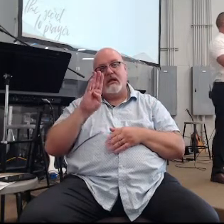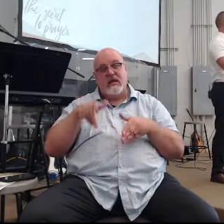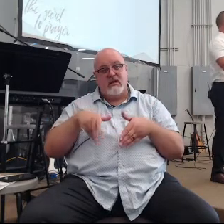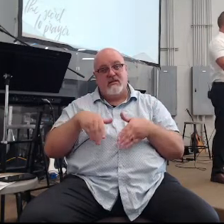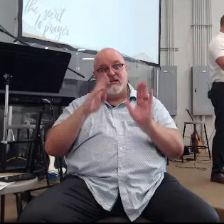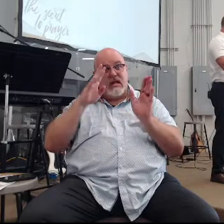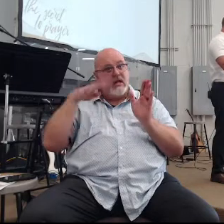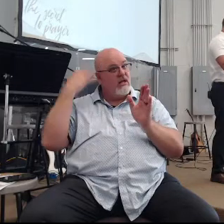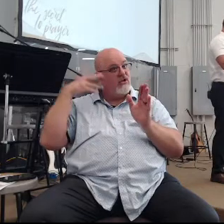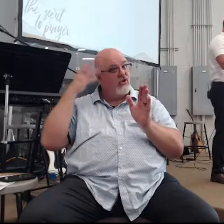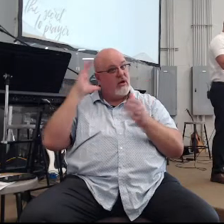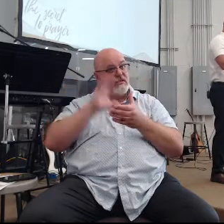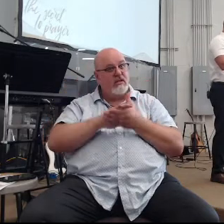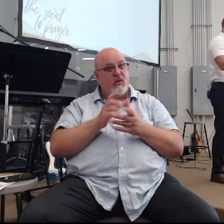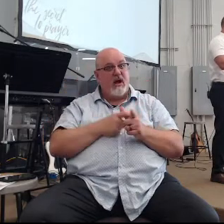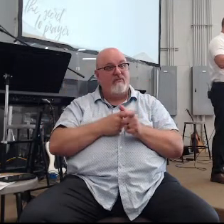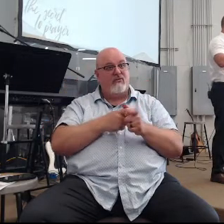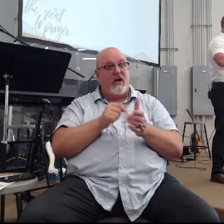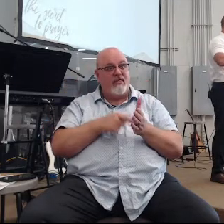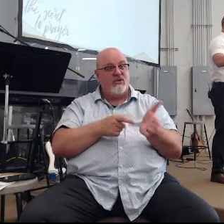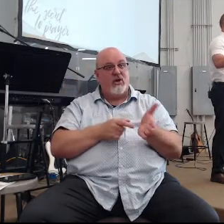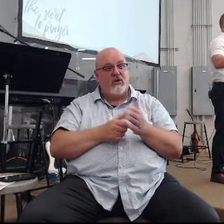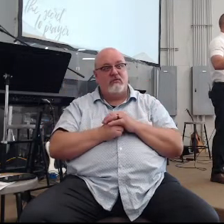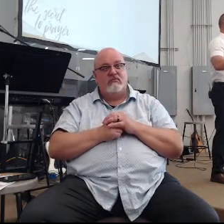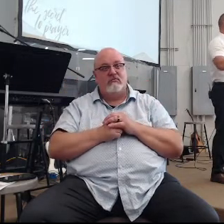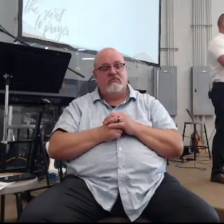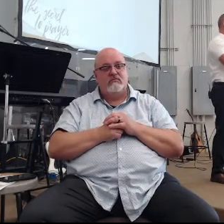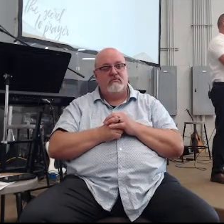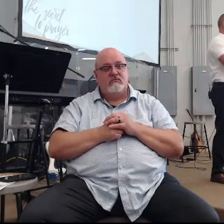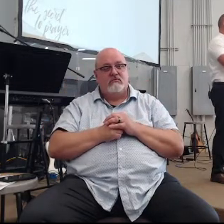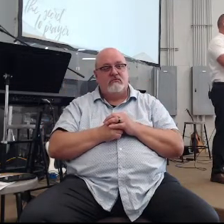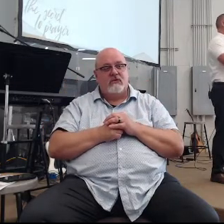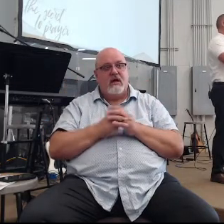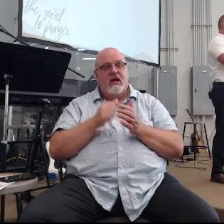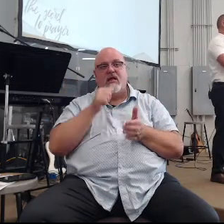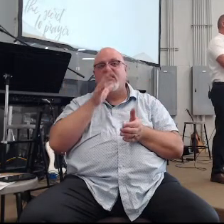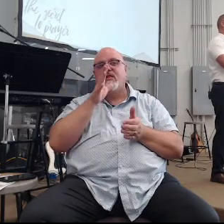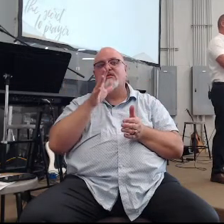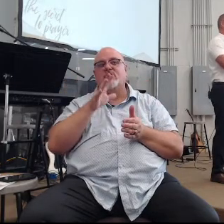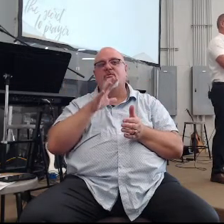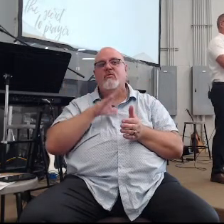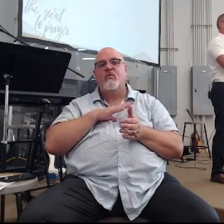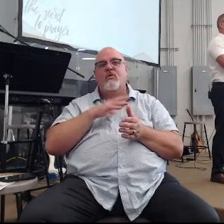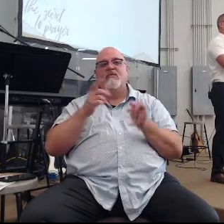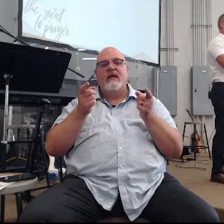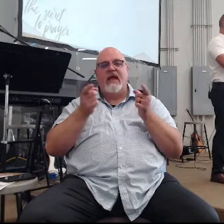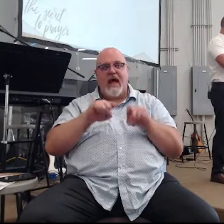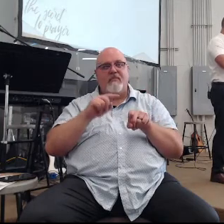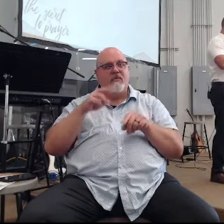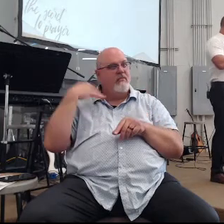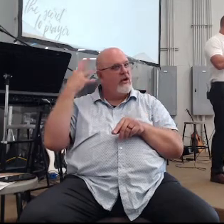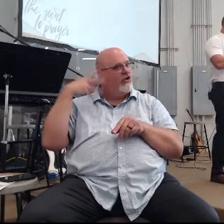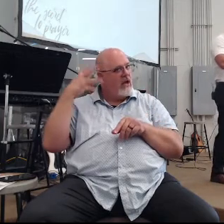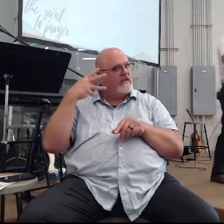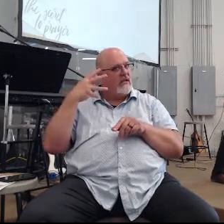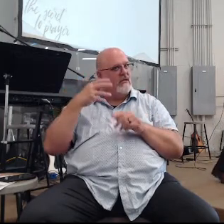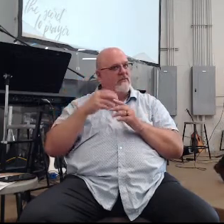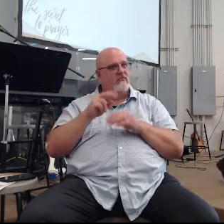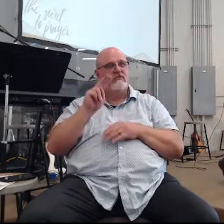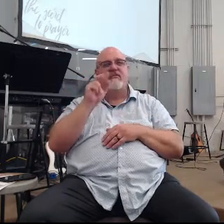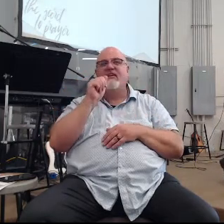run things and that was not a gender slight this particular woman happened to be nutso okay